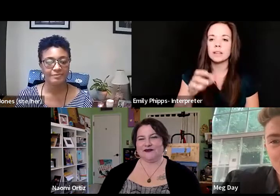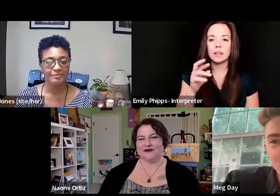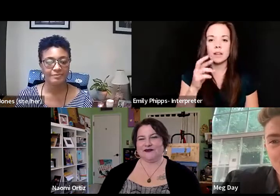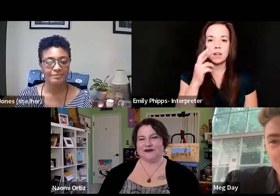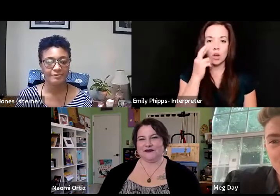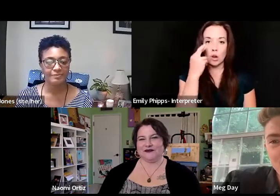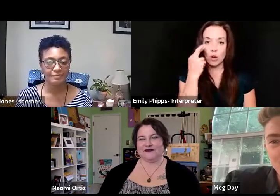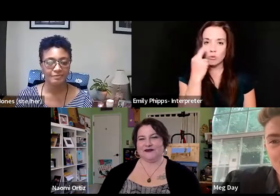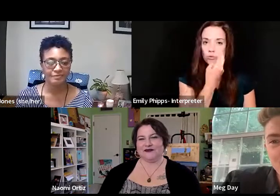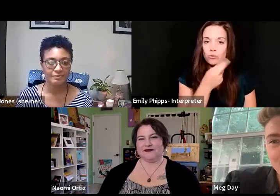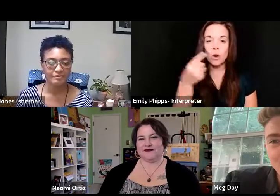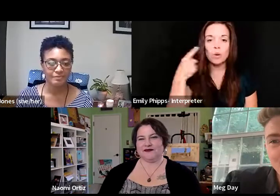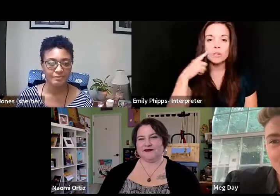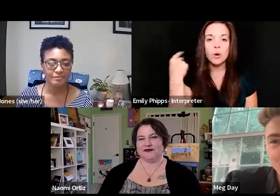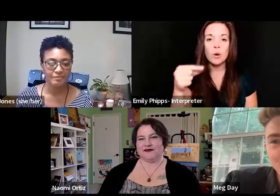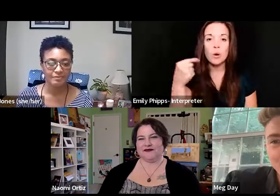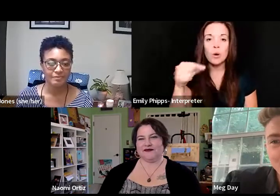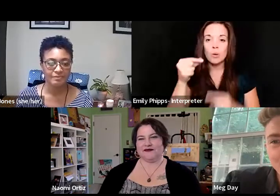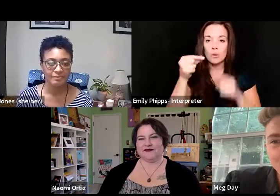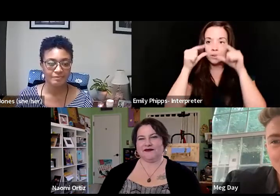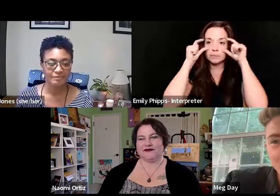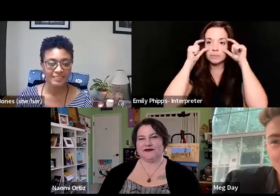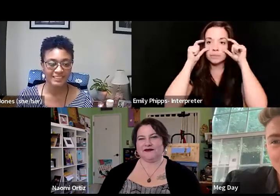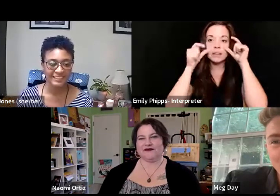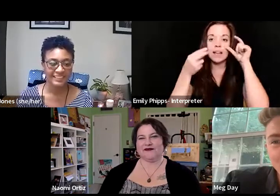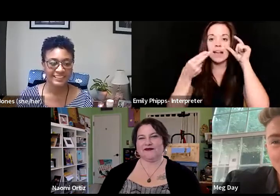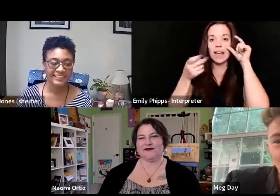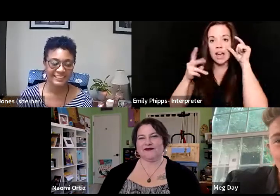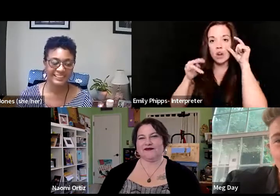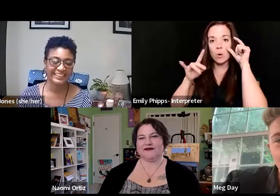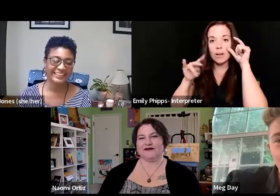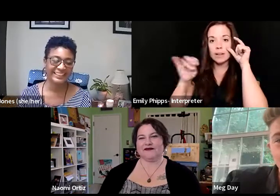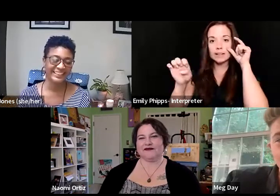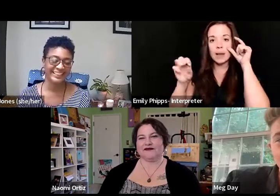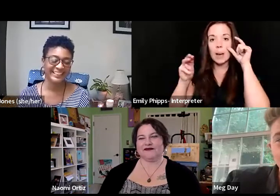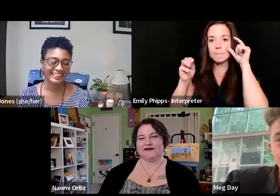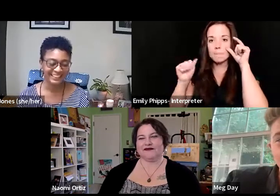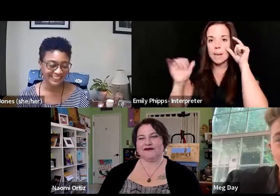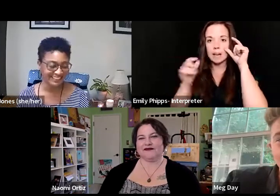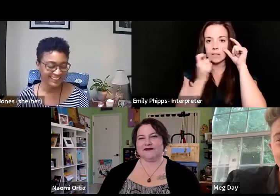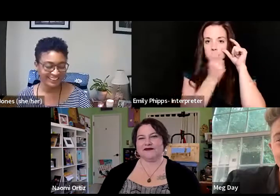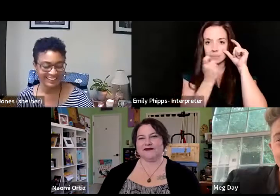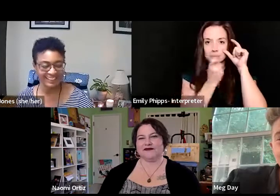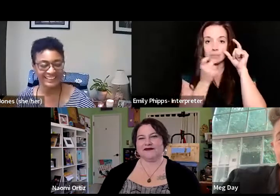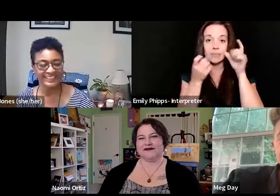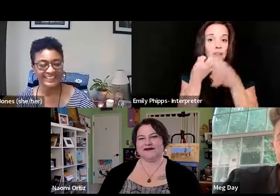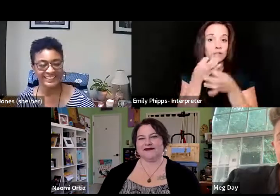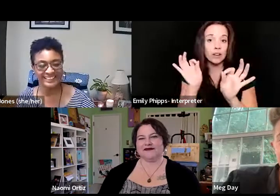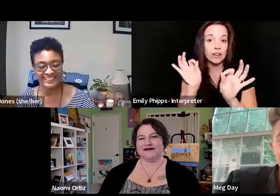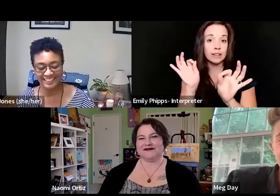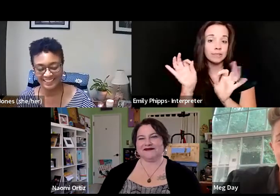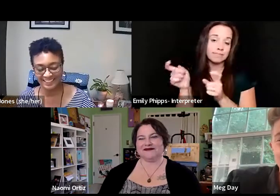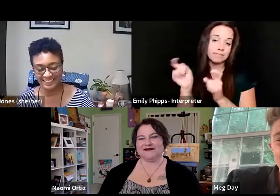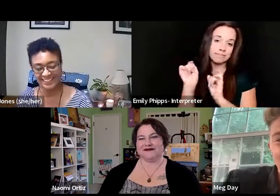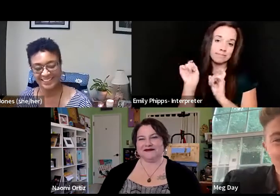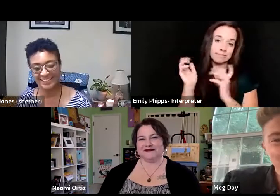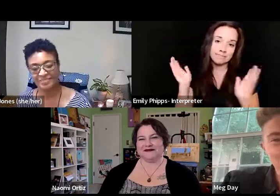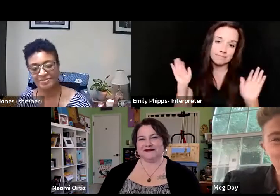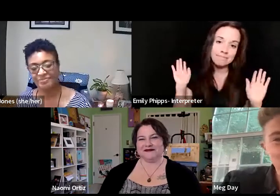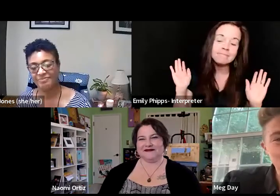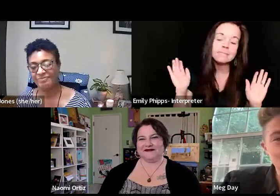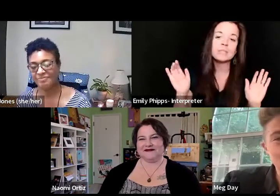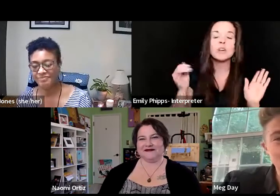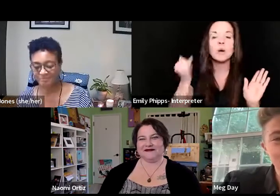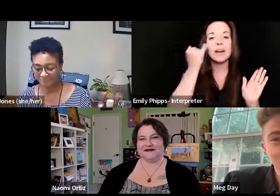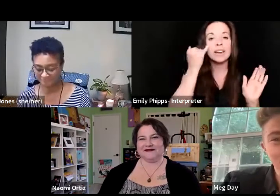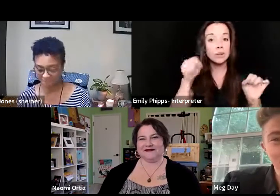glasses, and my lipstick is heroin with an E by MAC, which I got for free because they're on the BDS list. So yeah, if you